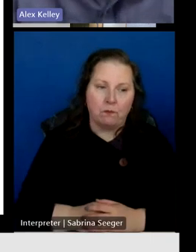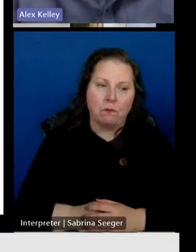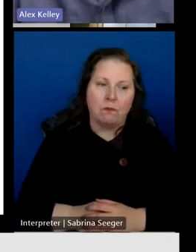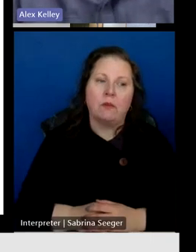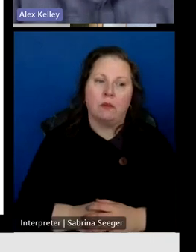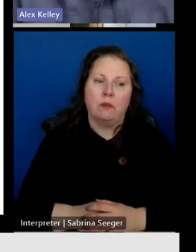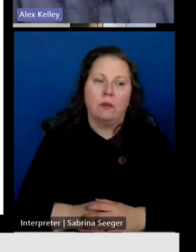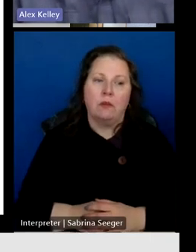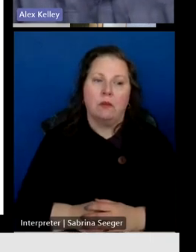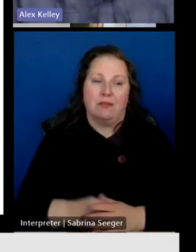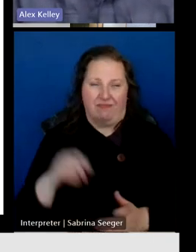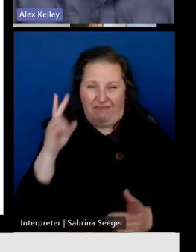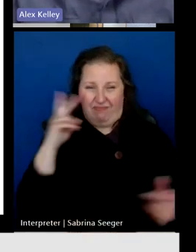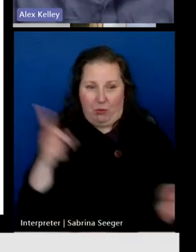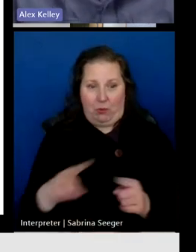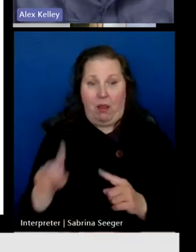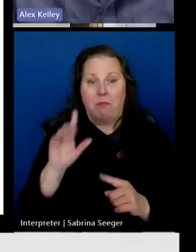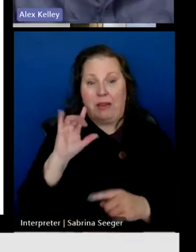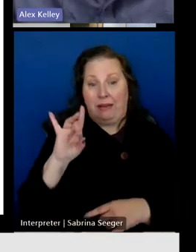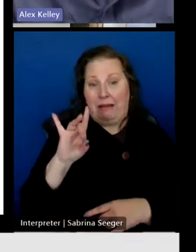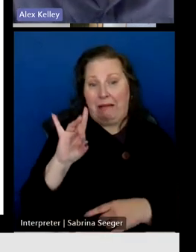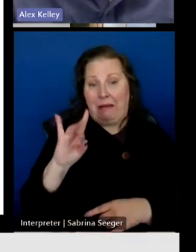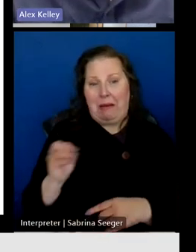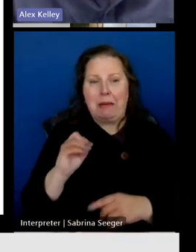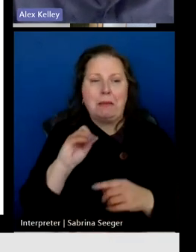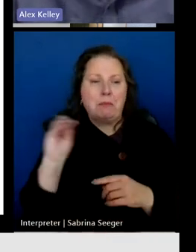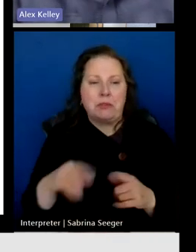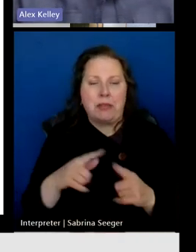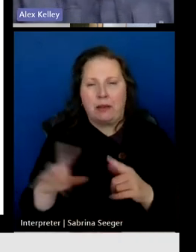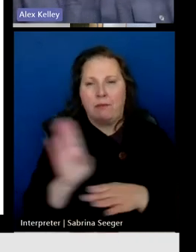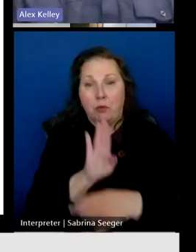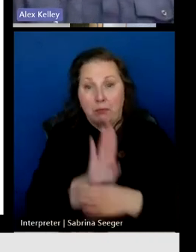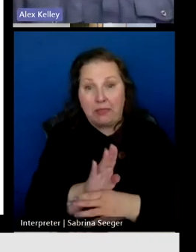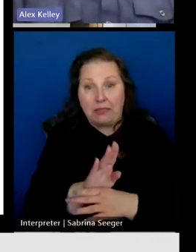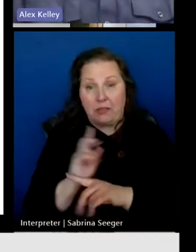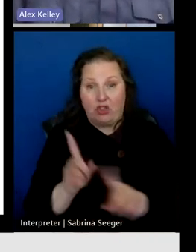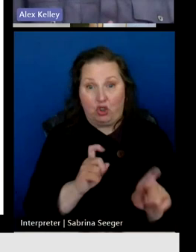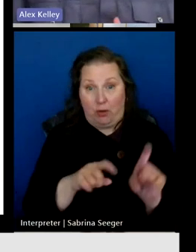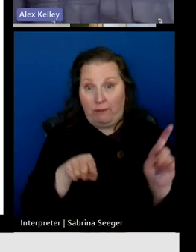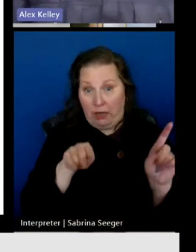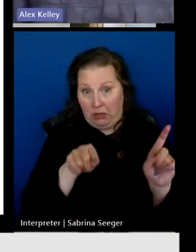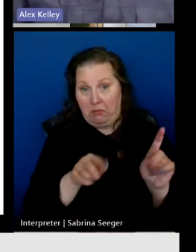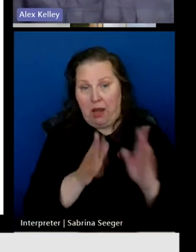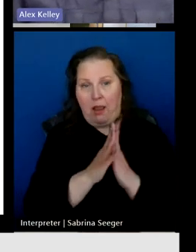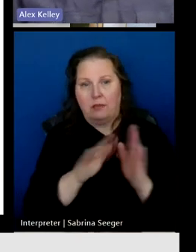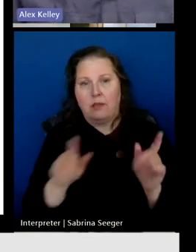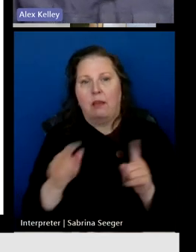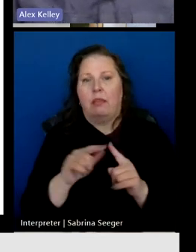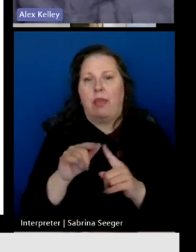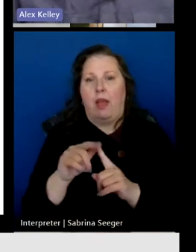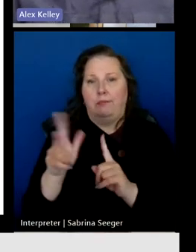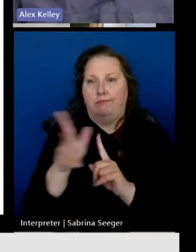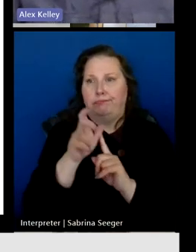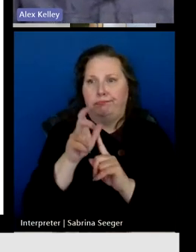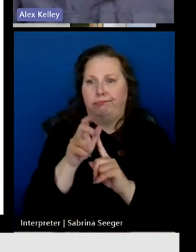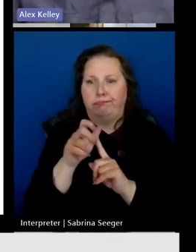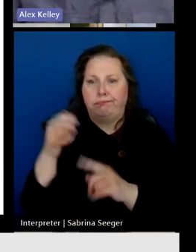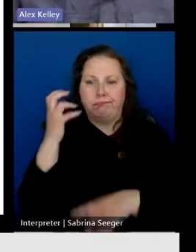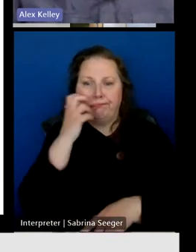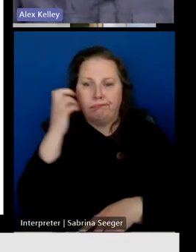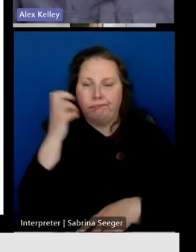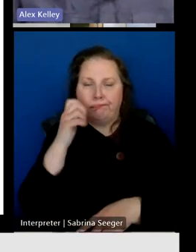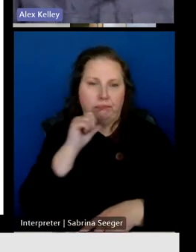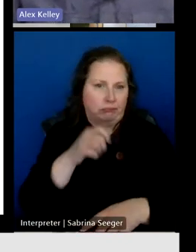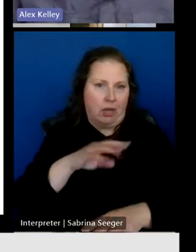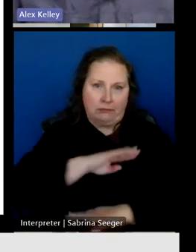digging into the details here, 80% of businesses surveyed indicated that Vermont's mobile wireless coverage is inadequate for their